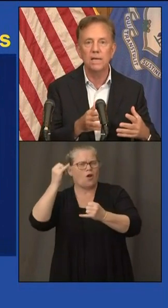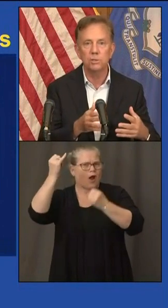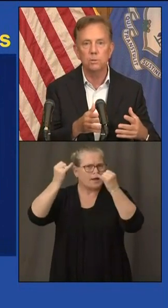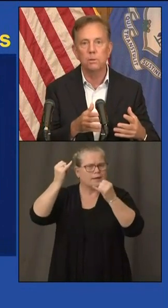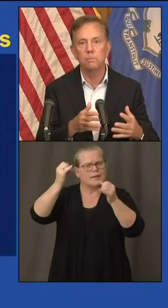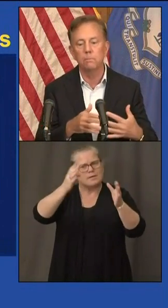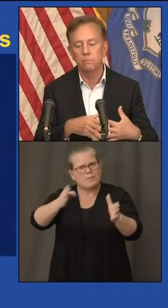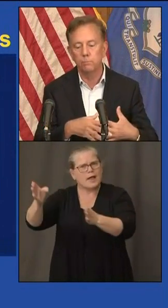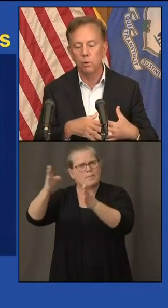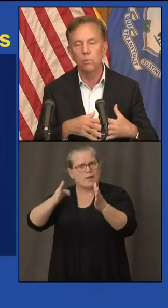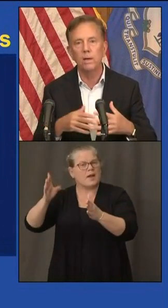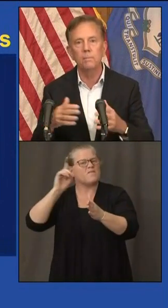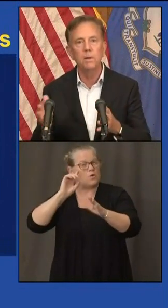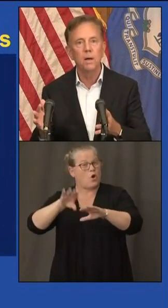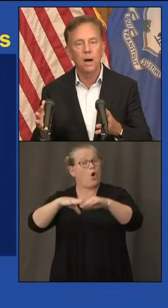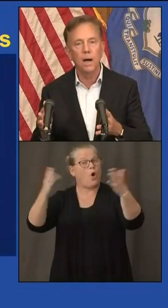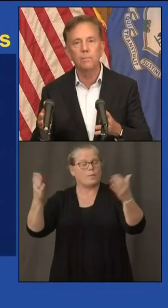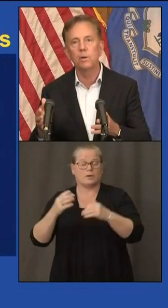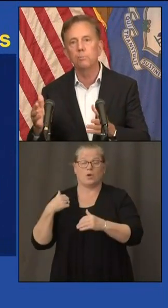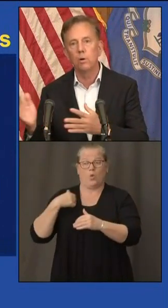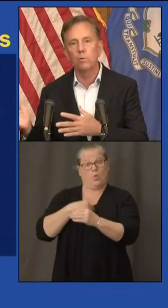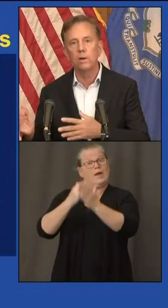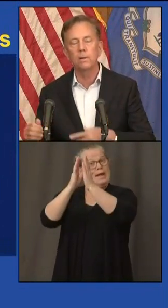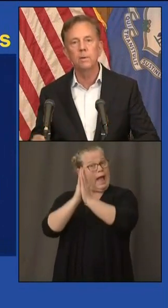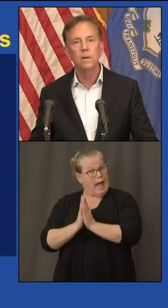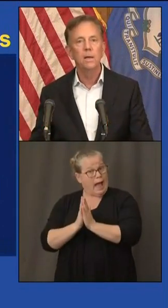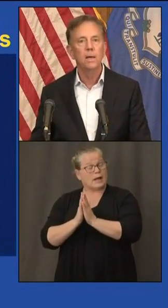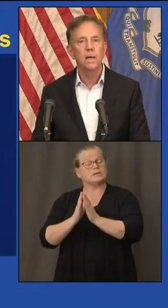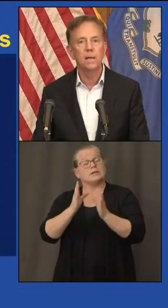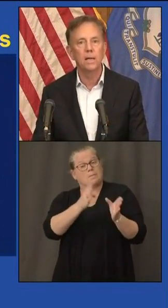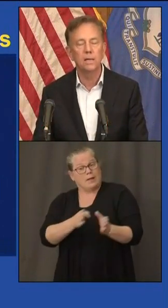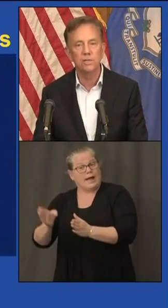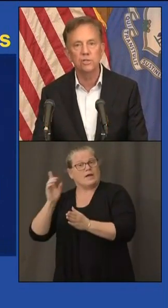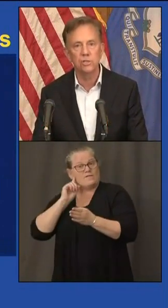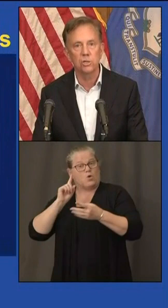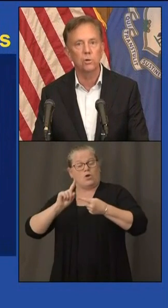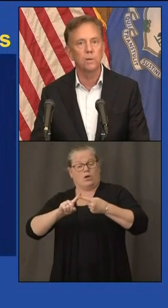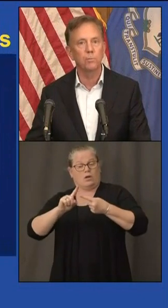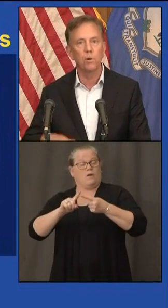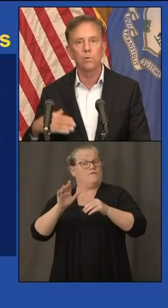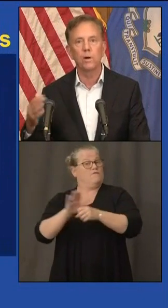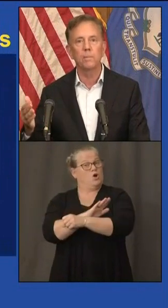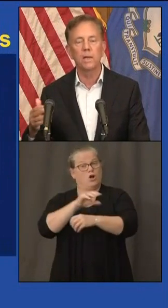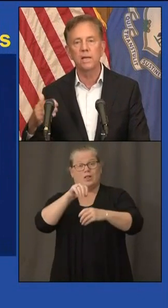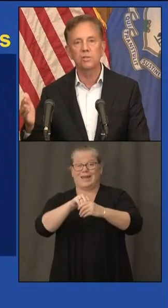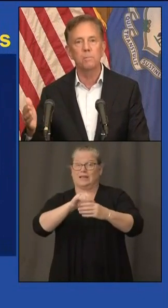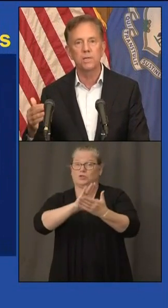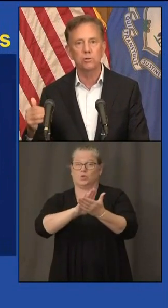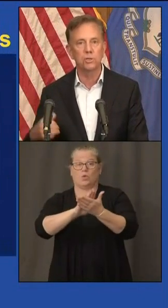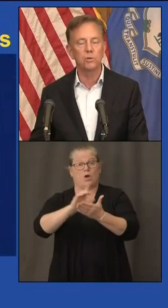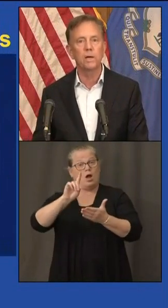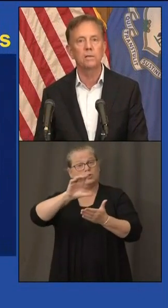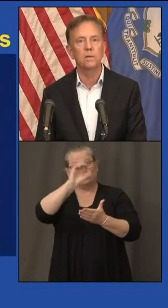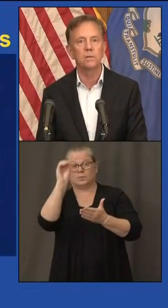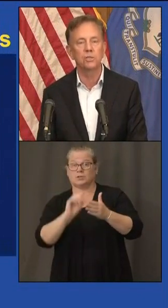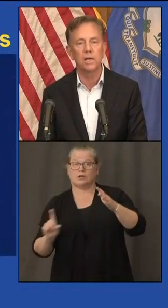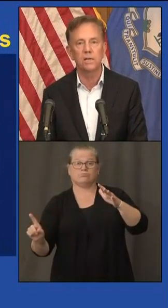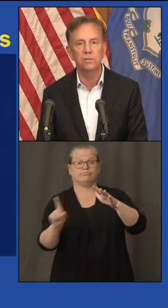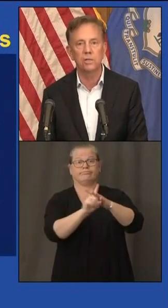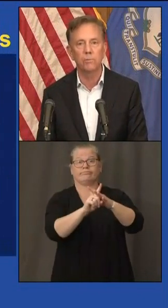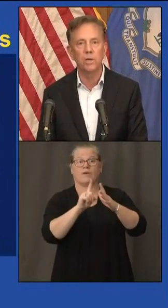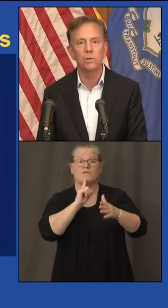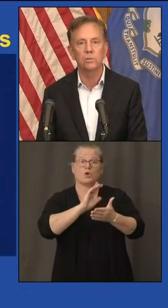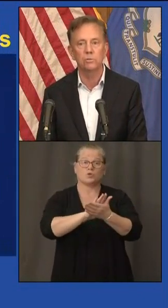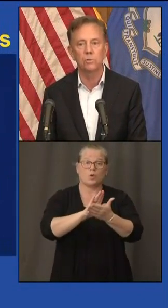class uh program a hybrid program and a distance learning program in case the metrics train uh